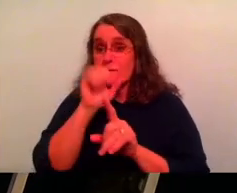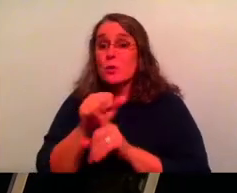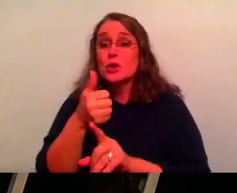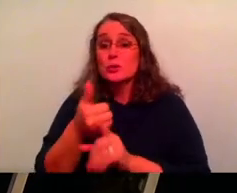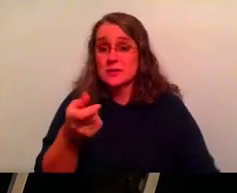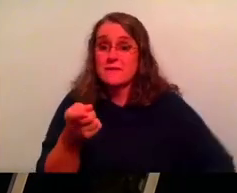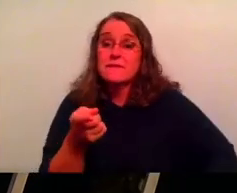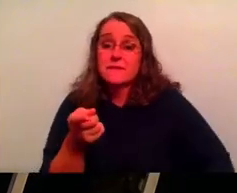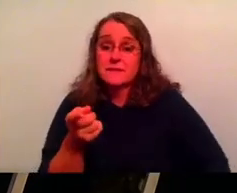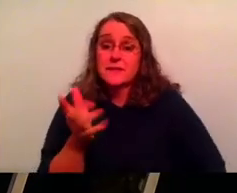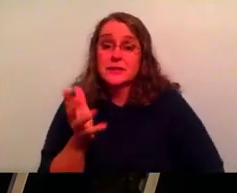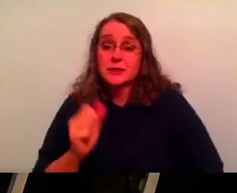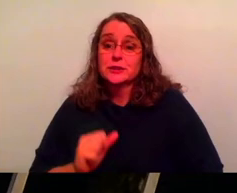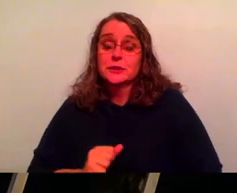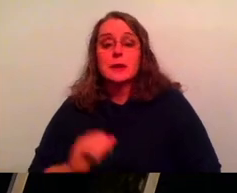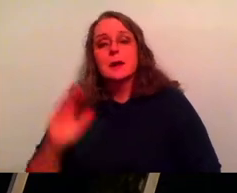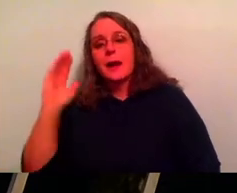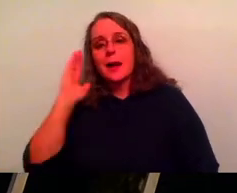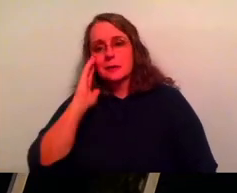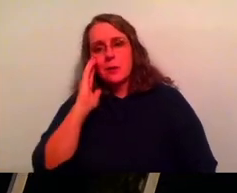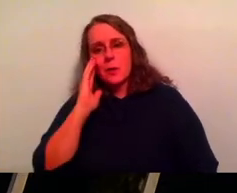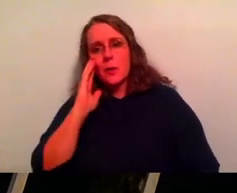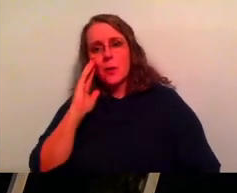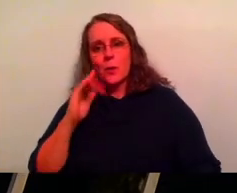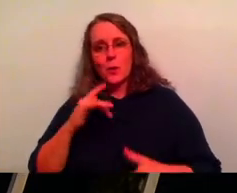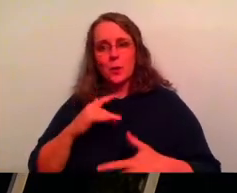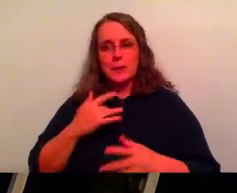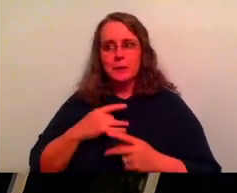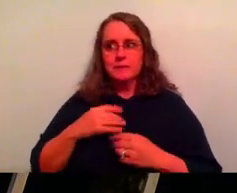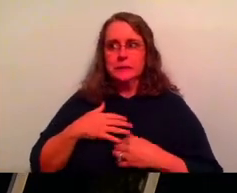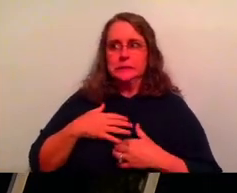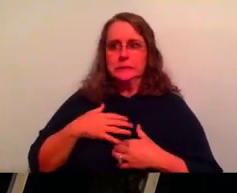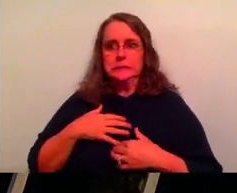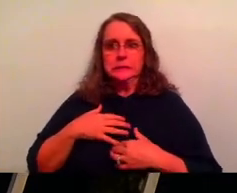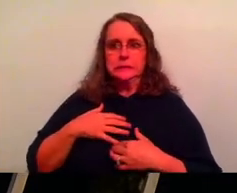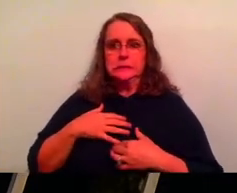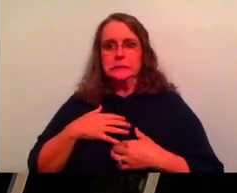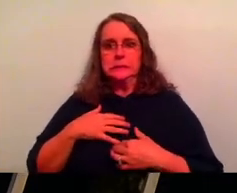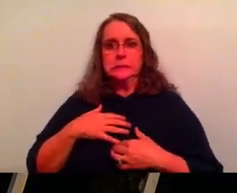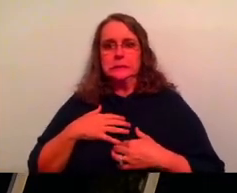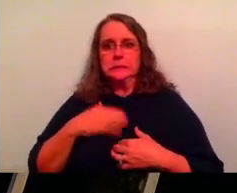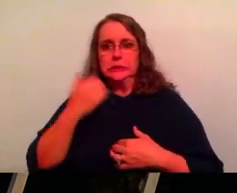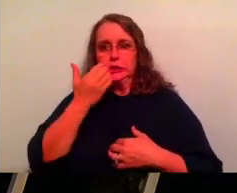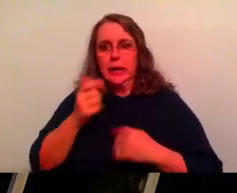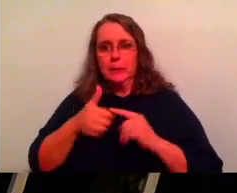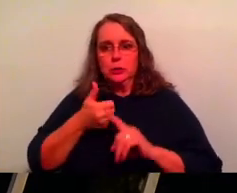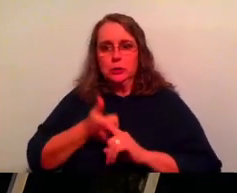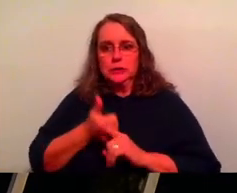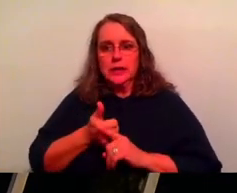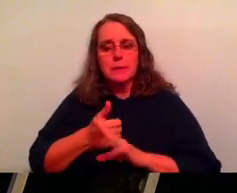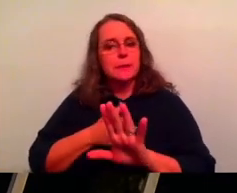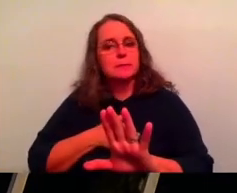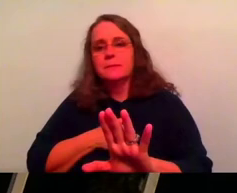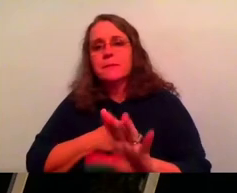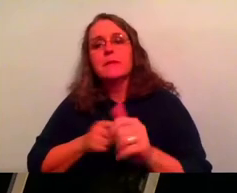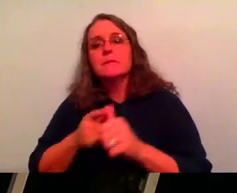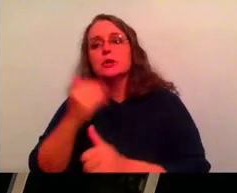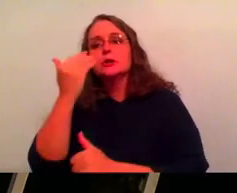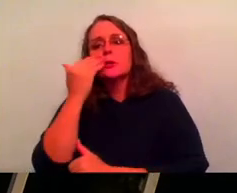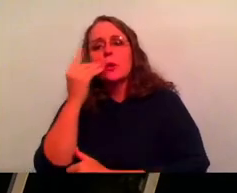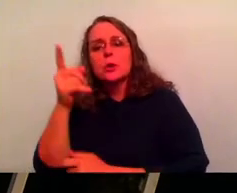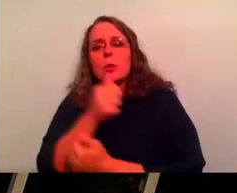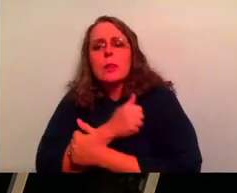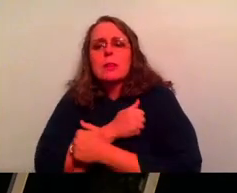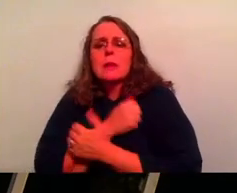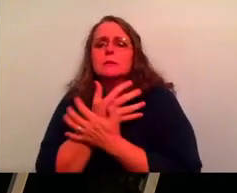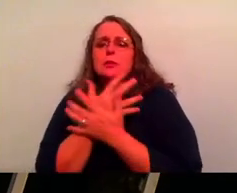Uh, and again, I know that that comes with insecurity and that comes with shame or doubt about yourself. And the first thing you need to know is that you are loved beyond any measure